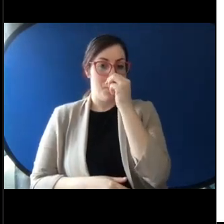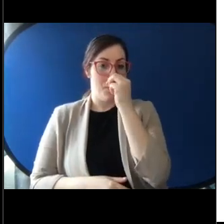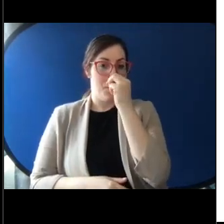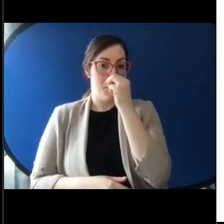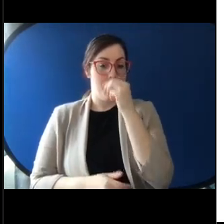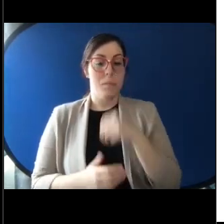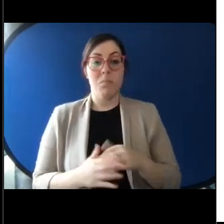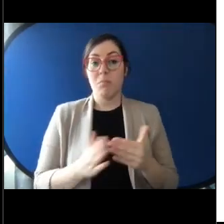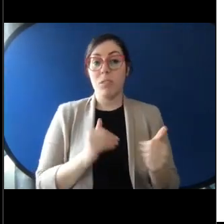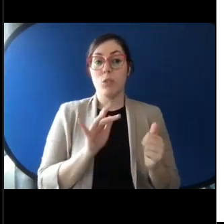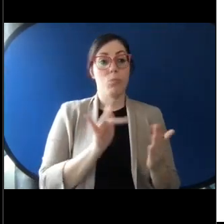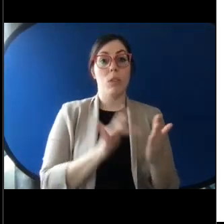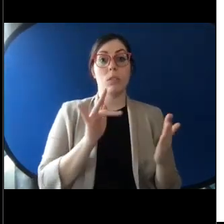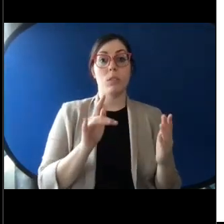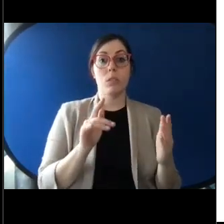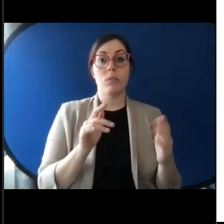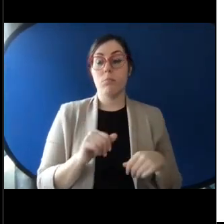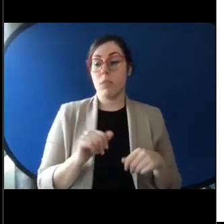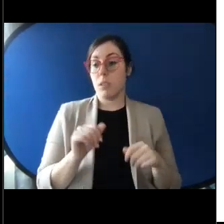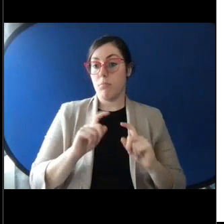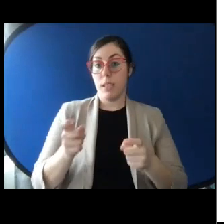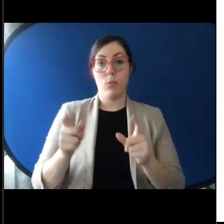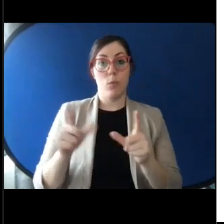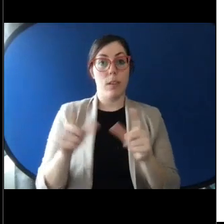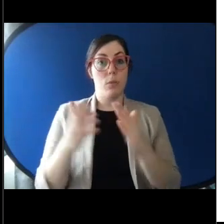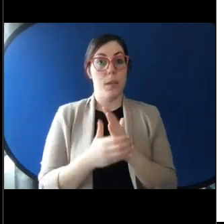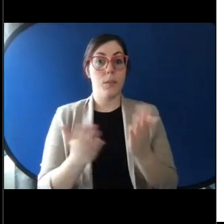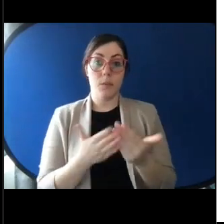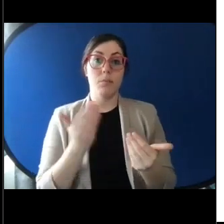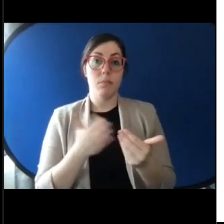I just press the button of these three licenses and we're done. Next.